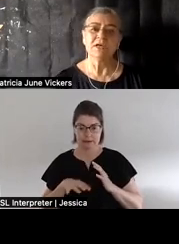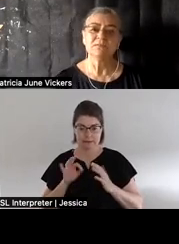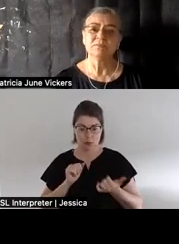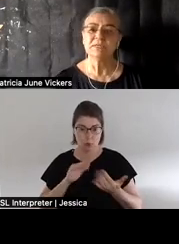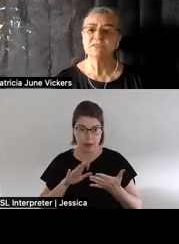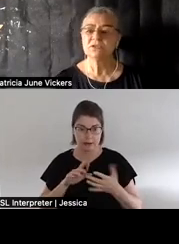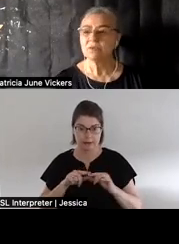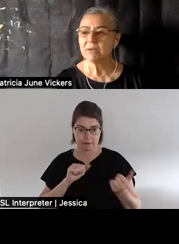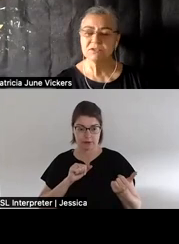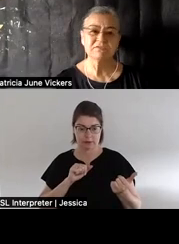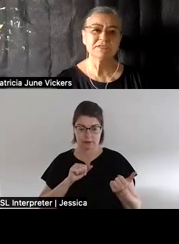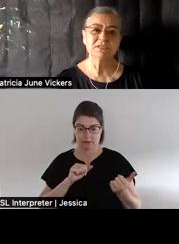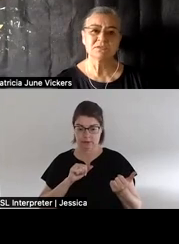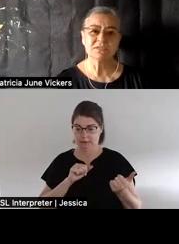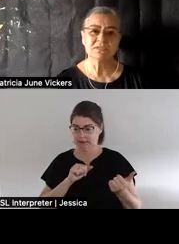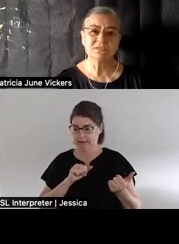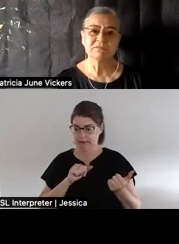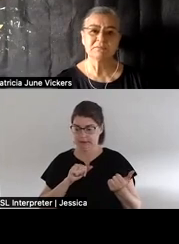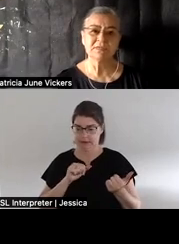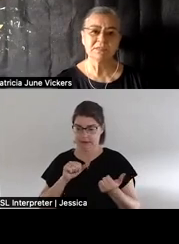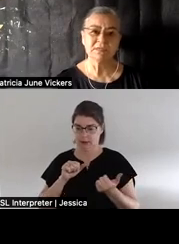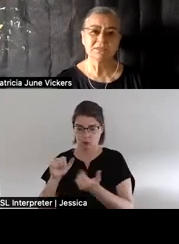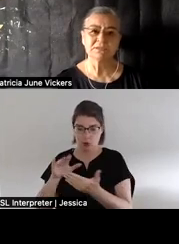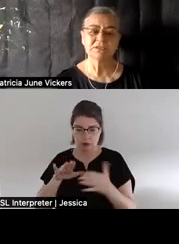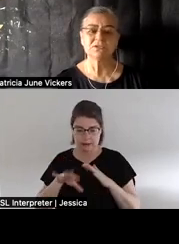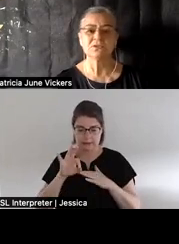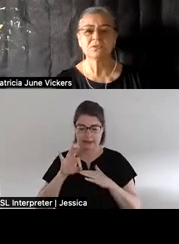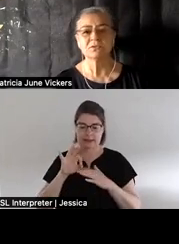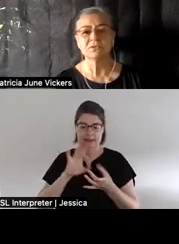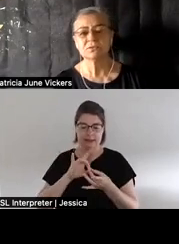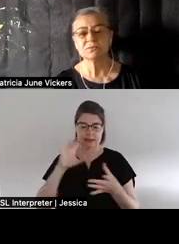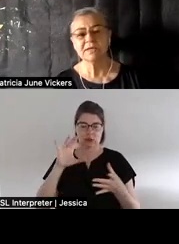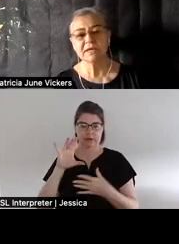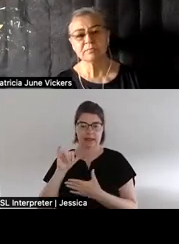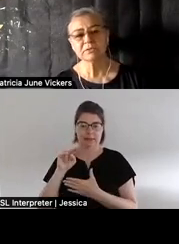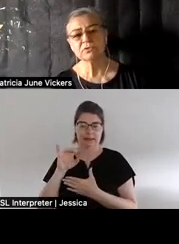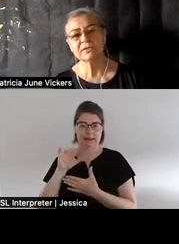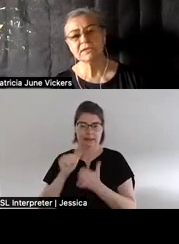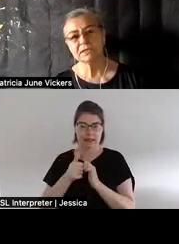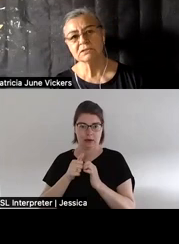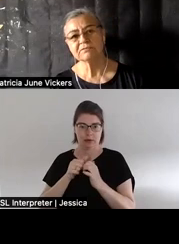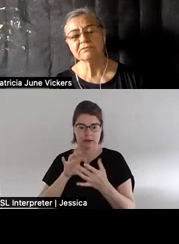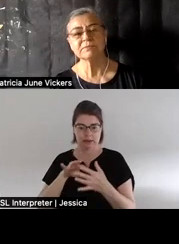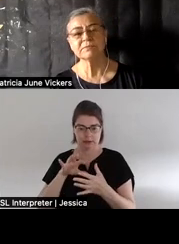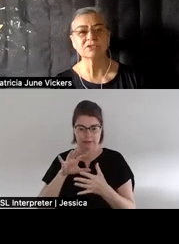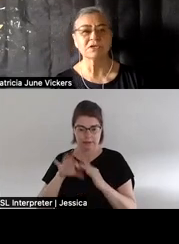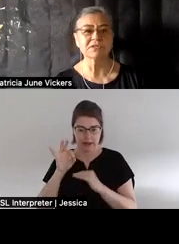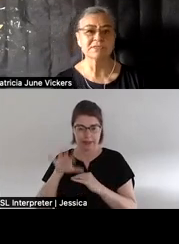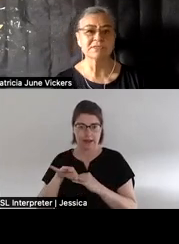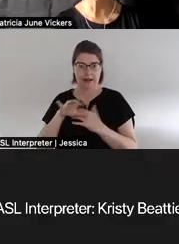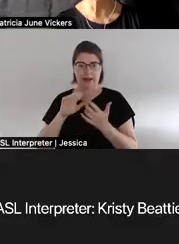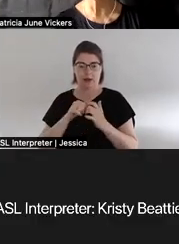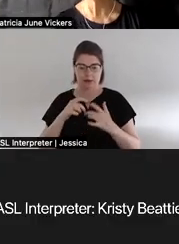help me to come out of dissociative amnesia to to be able to heal from the